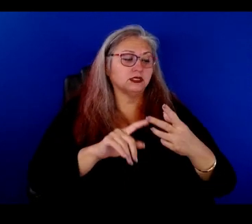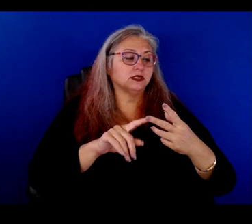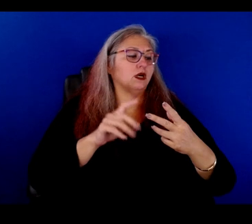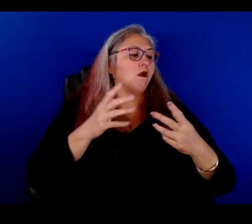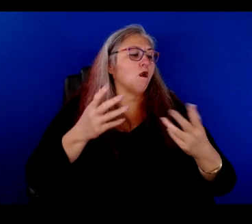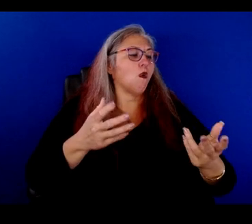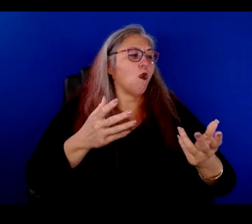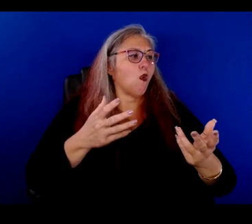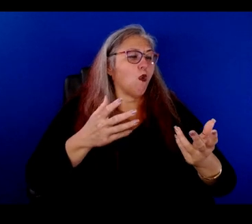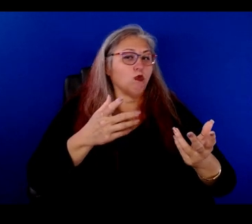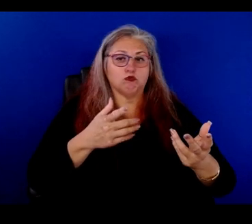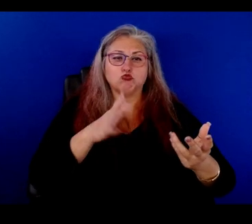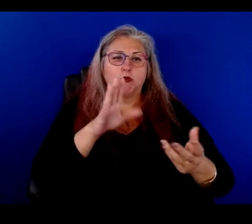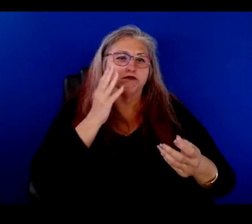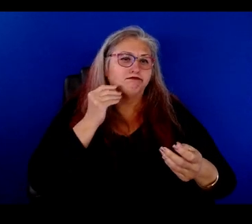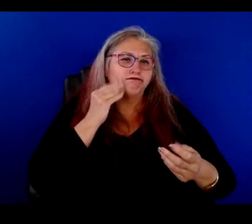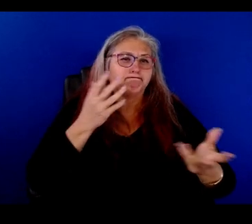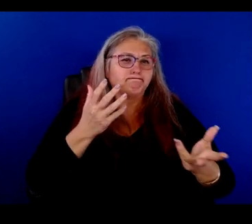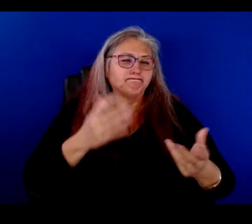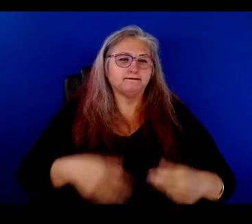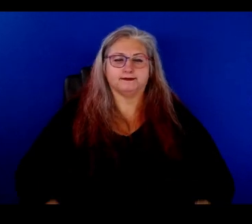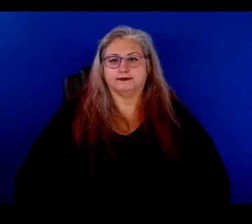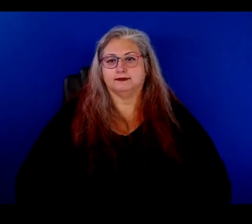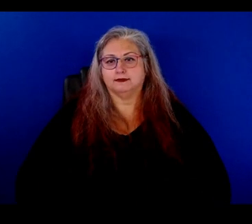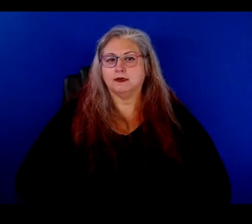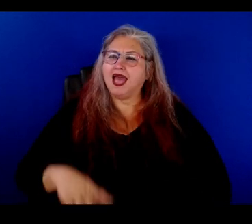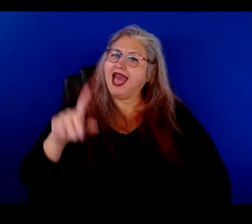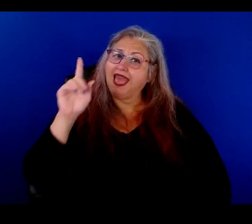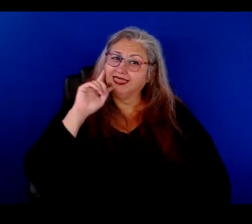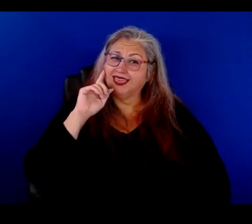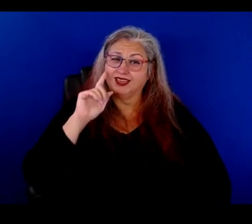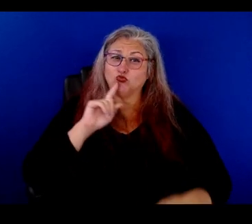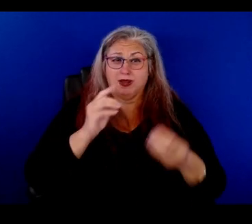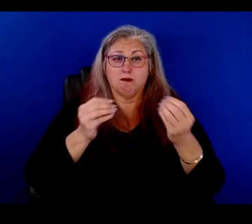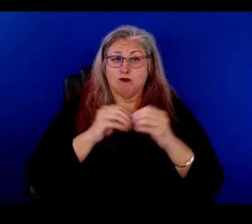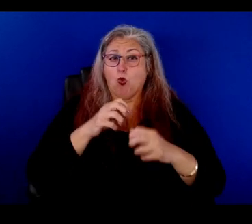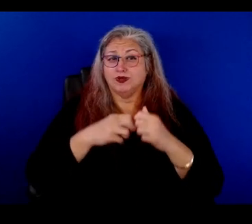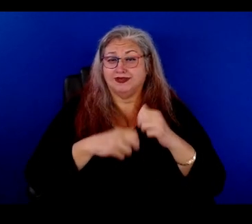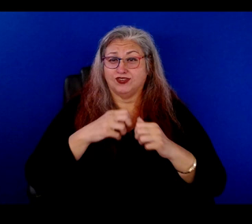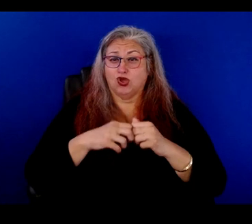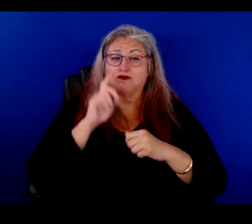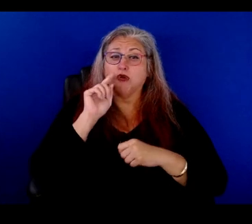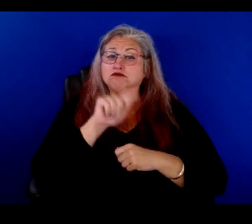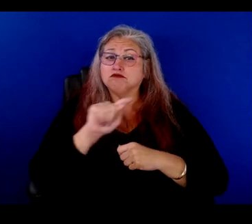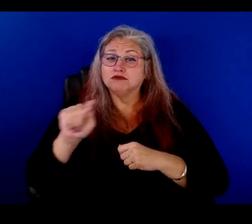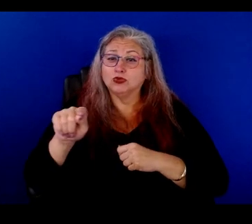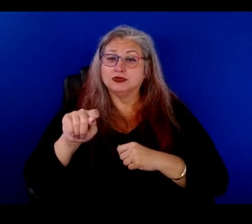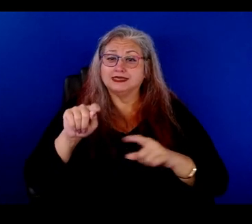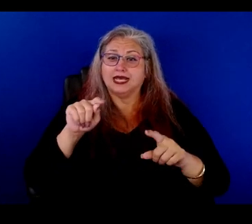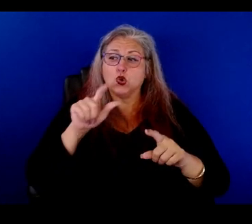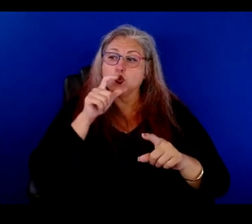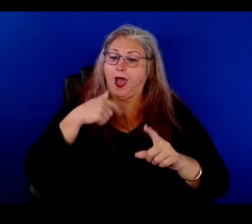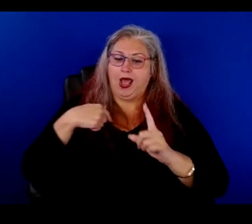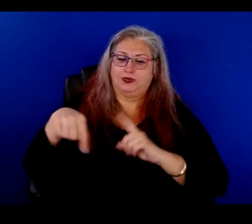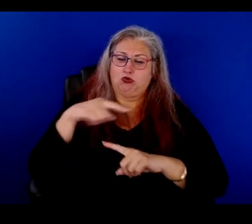what was your experience? I think it was more difficult for those that I, that I was around.